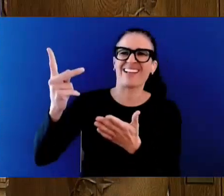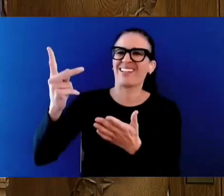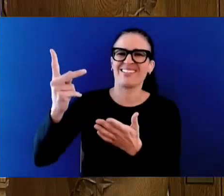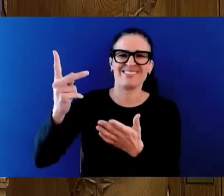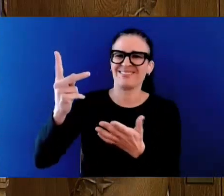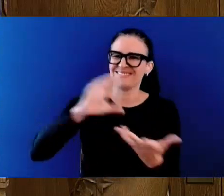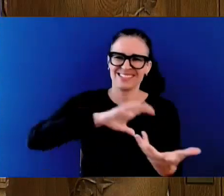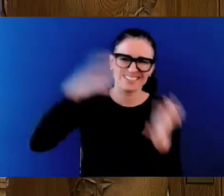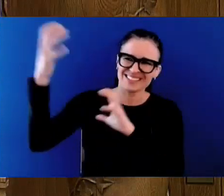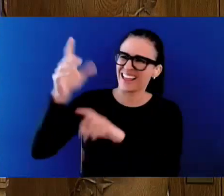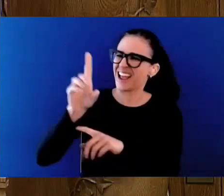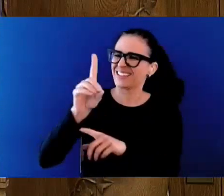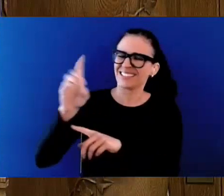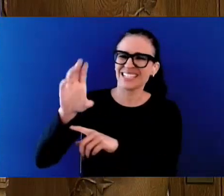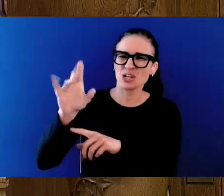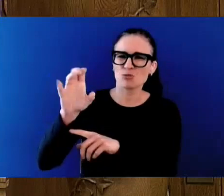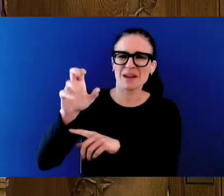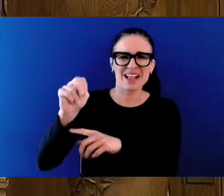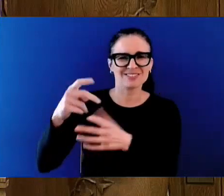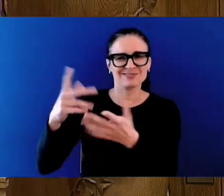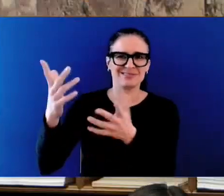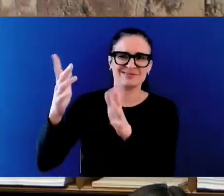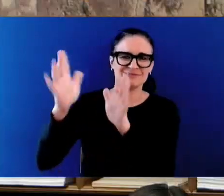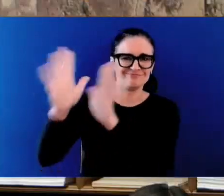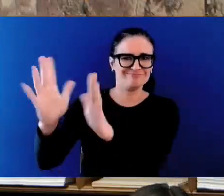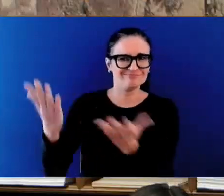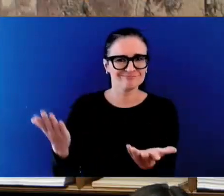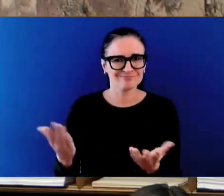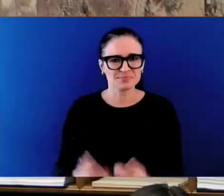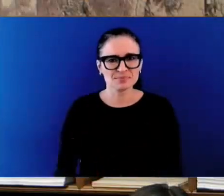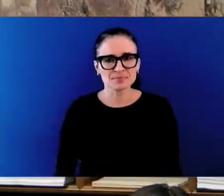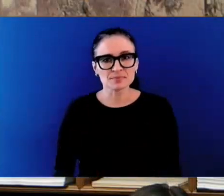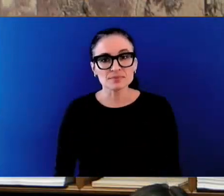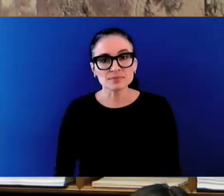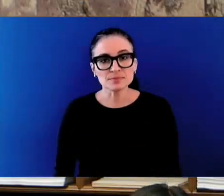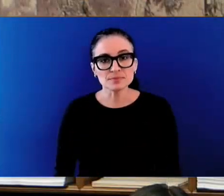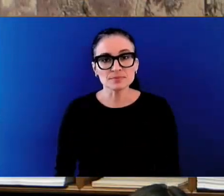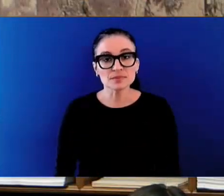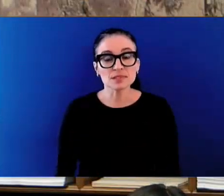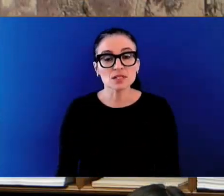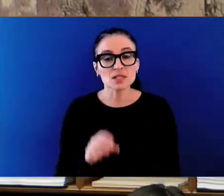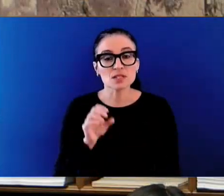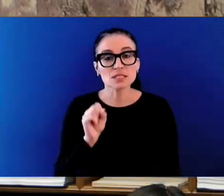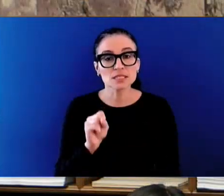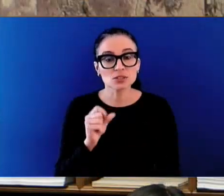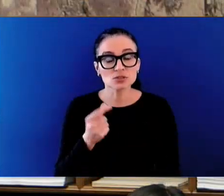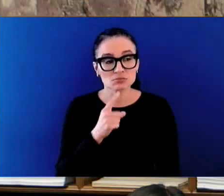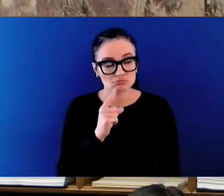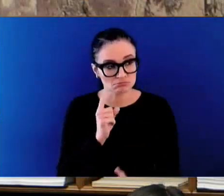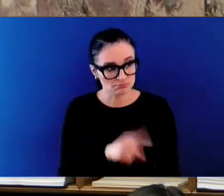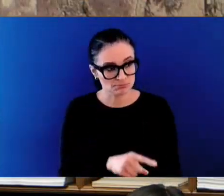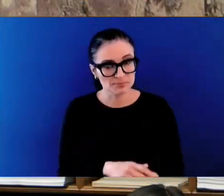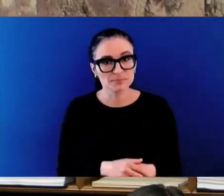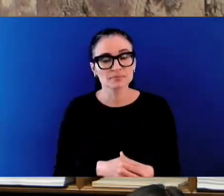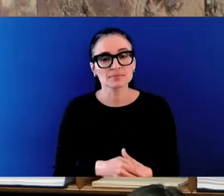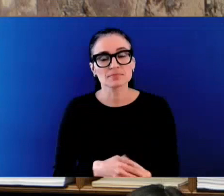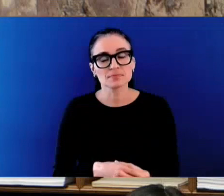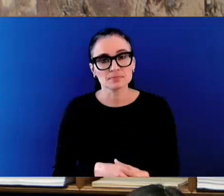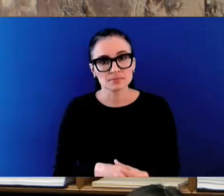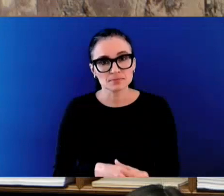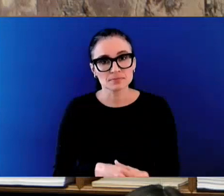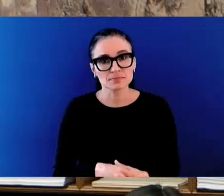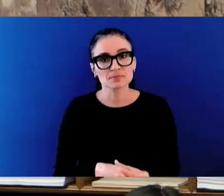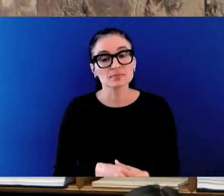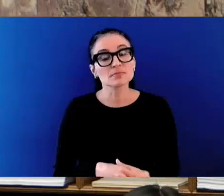The Honourable Speaker, the Honourable Speaker, and again, I appreciate the question from the